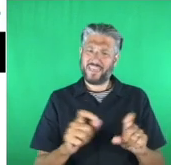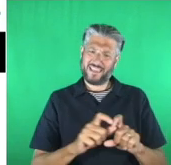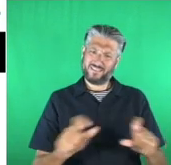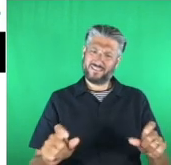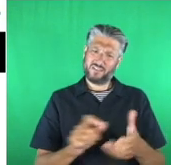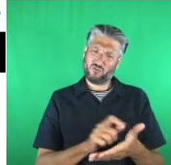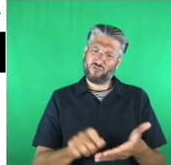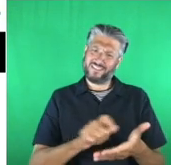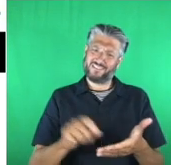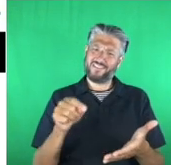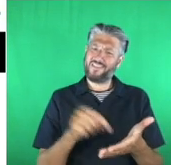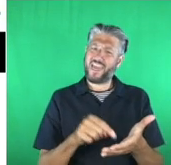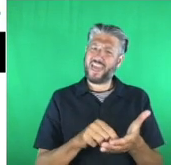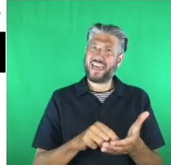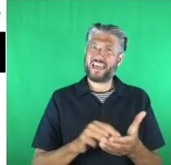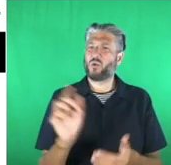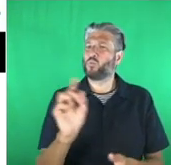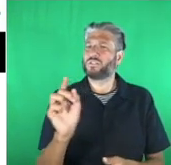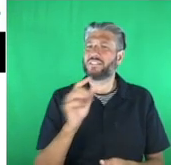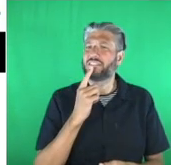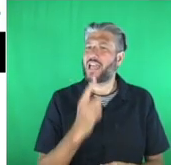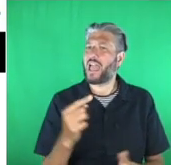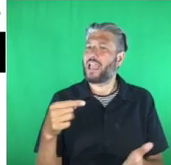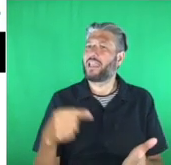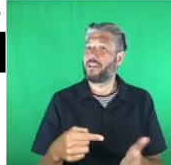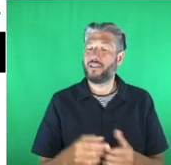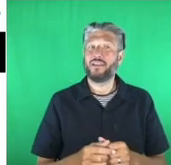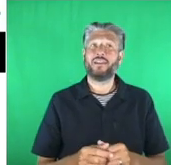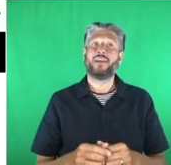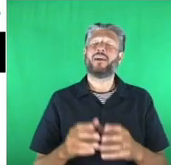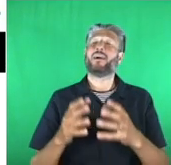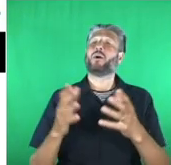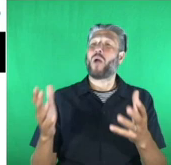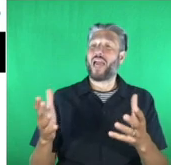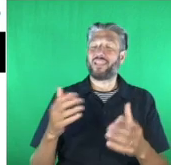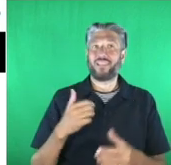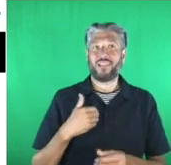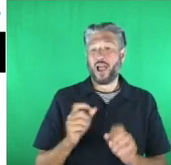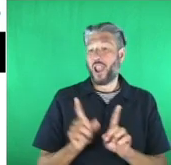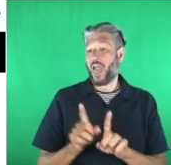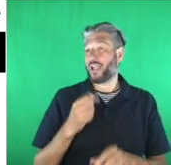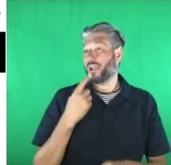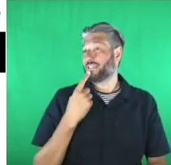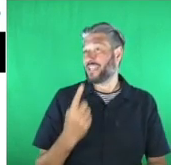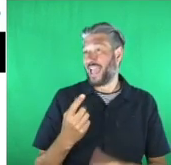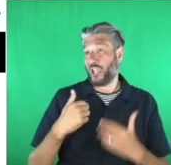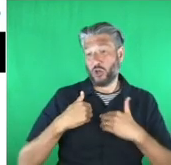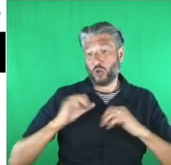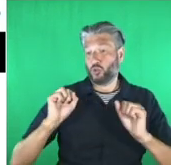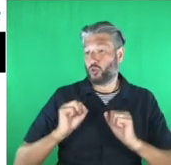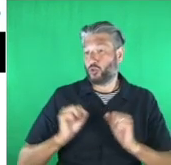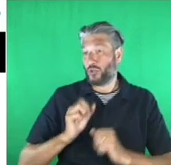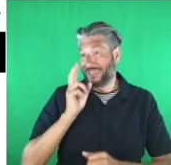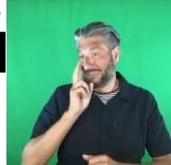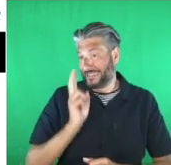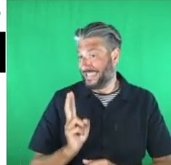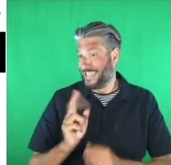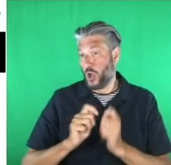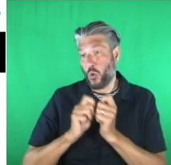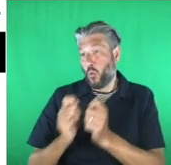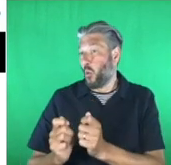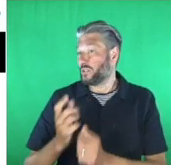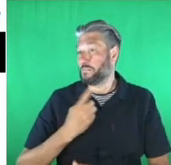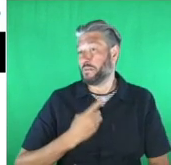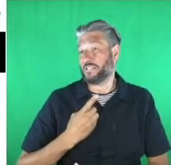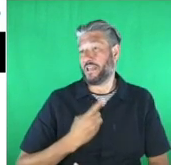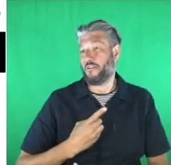says? Well, Harbin, as I say, I've not seen these awards, but I strongly suspect